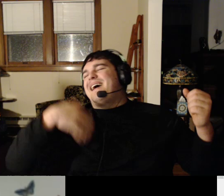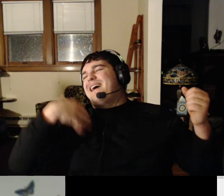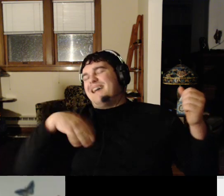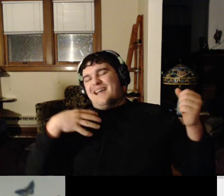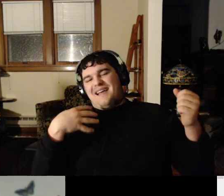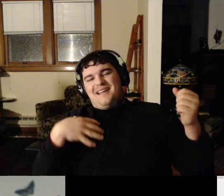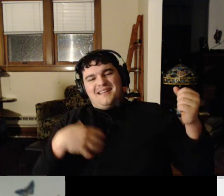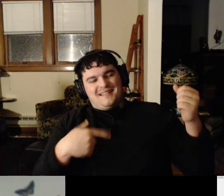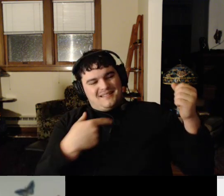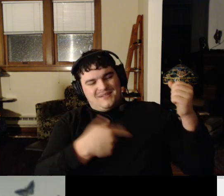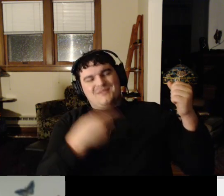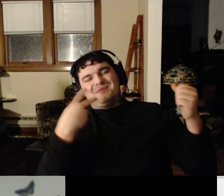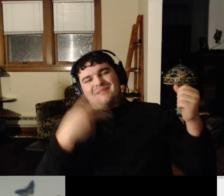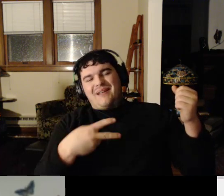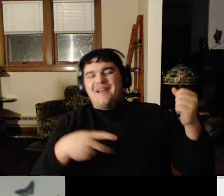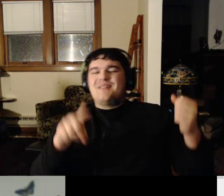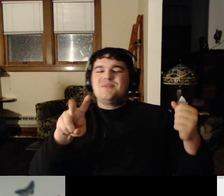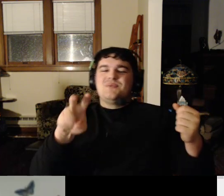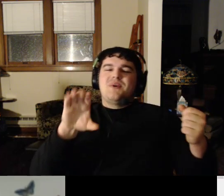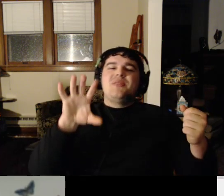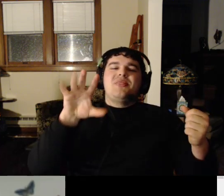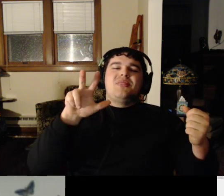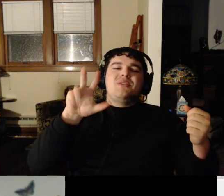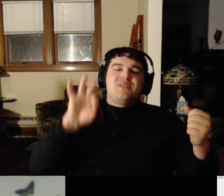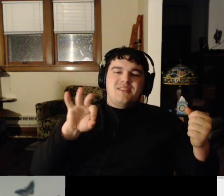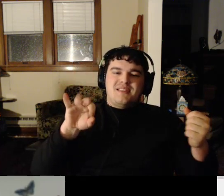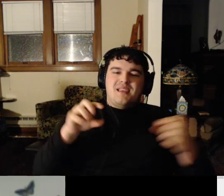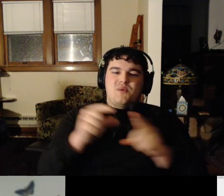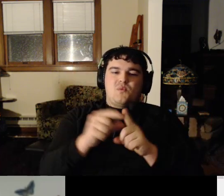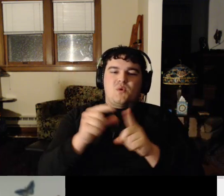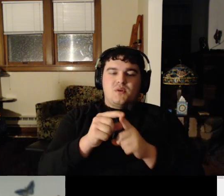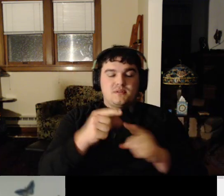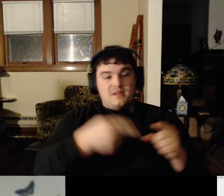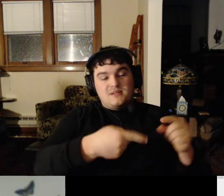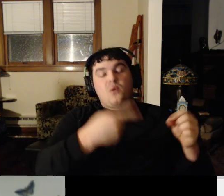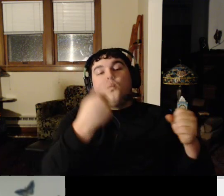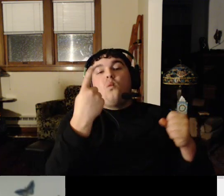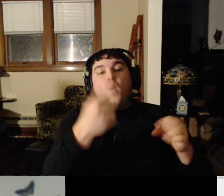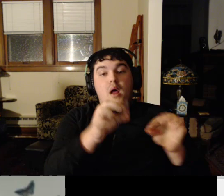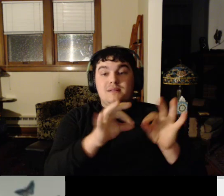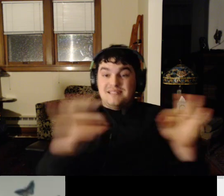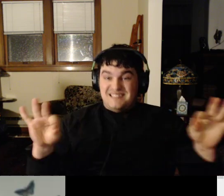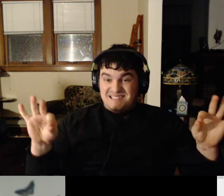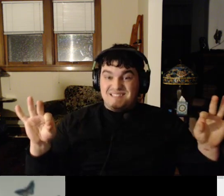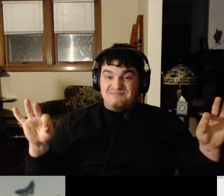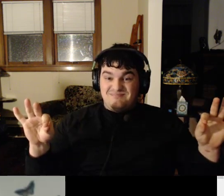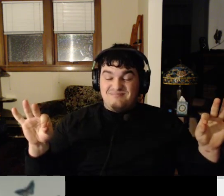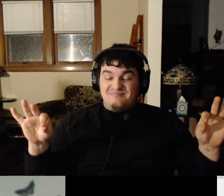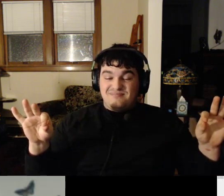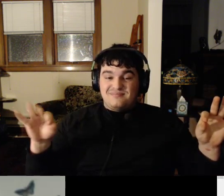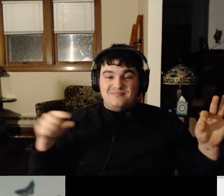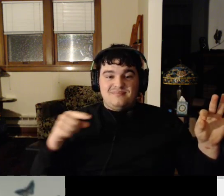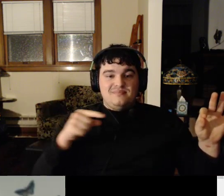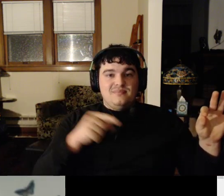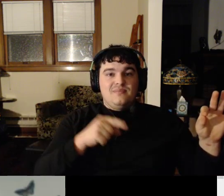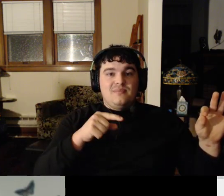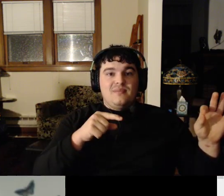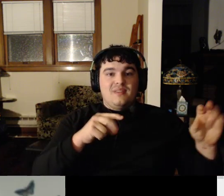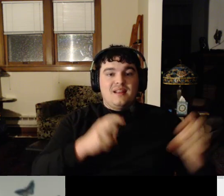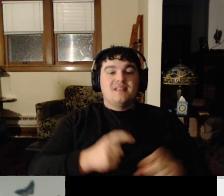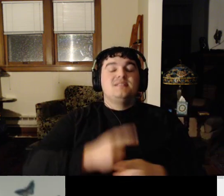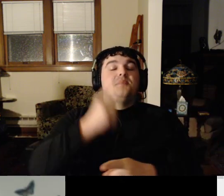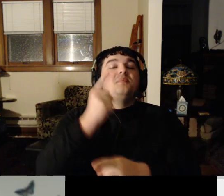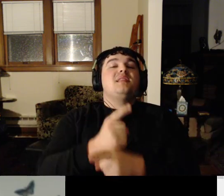239 words. And this is one sentence that is completely correct.